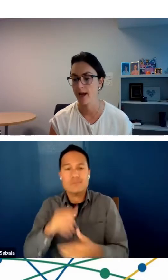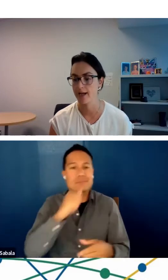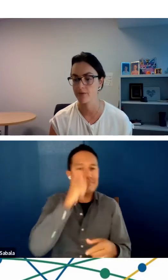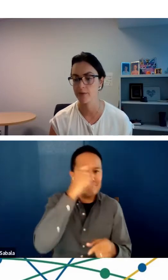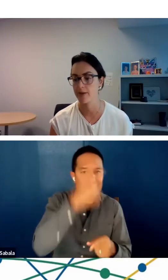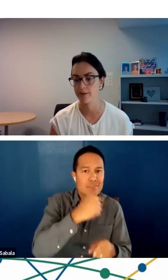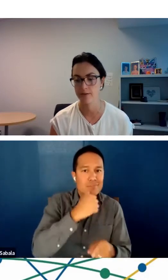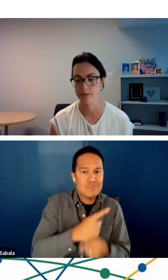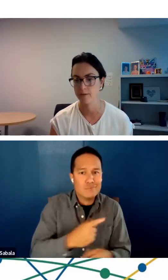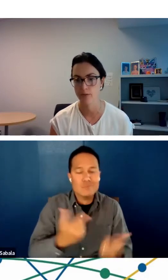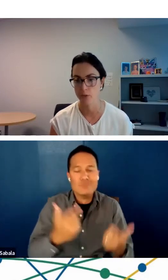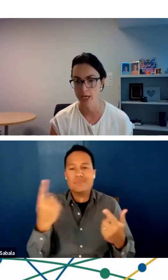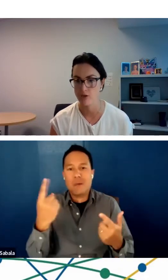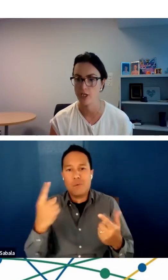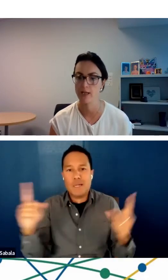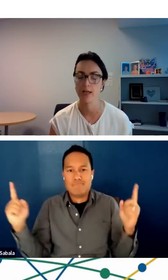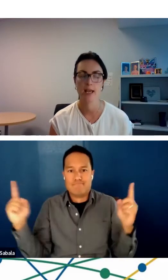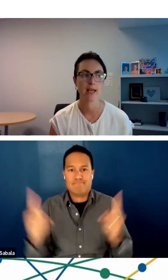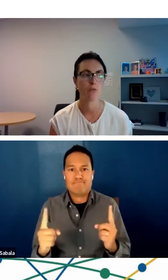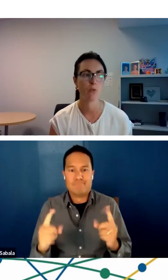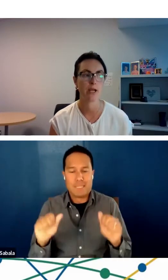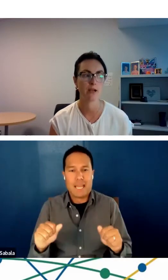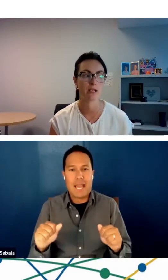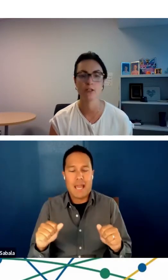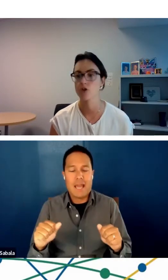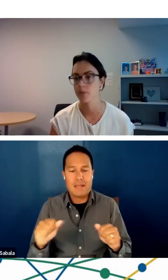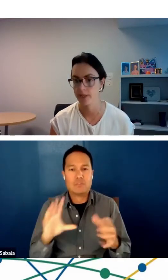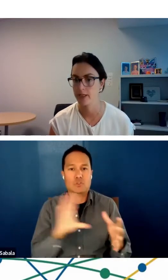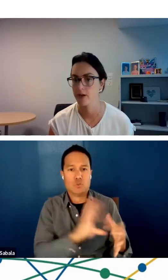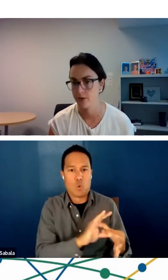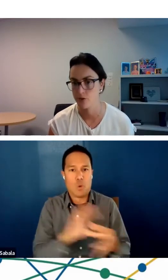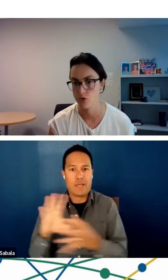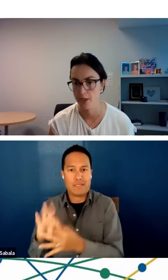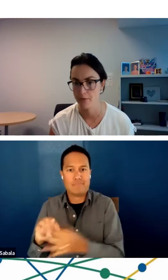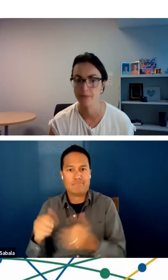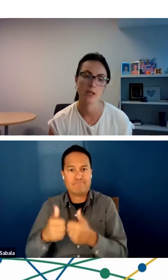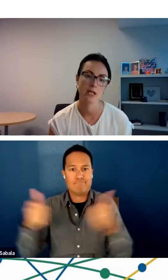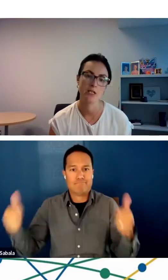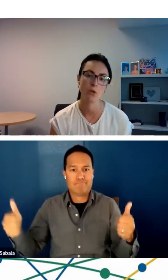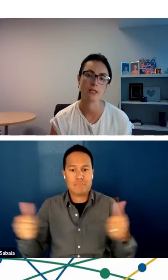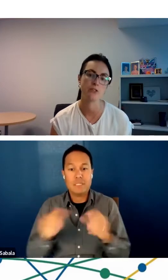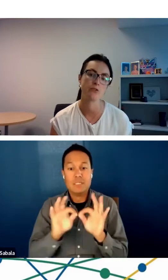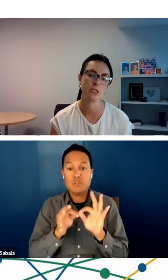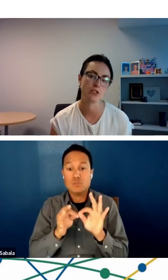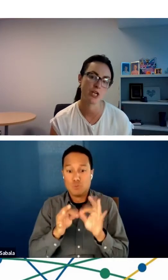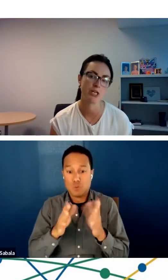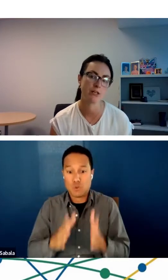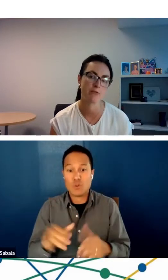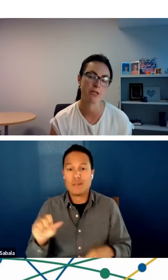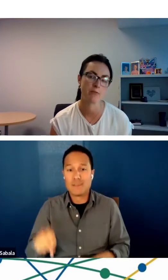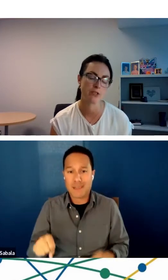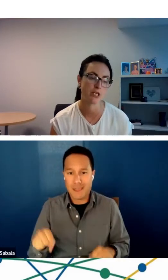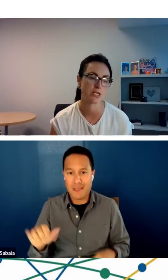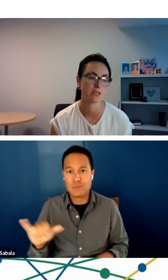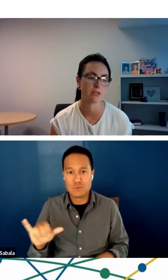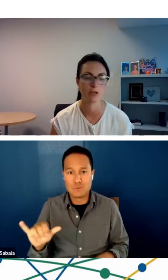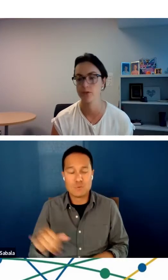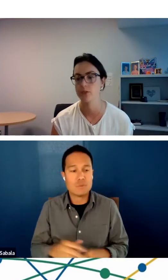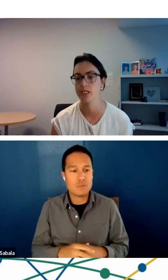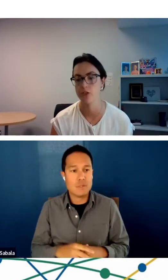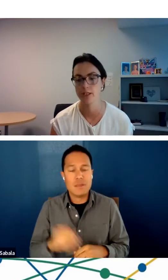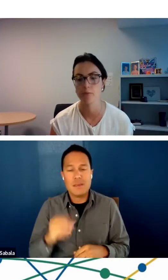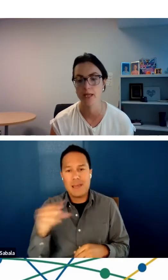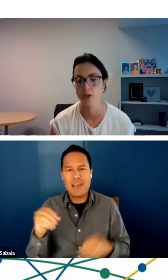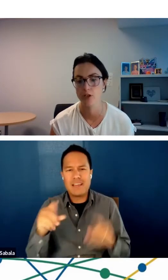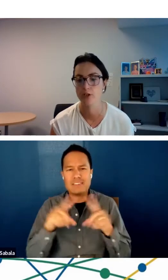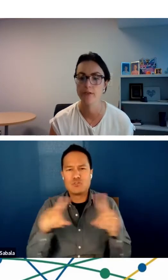the line from another location and where an interpreter can also join, as well as screen sharing for images and